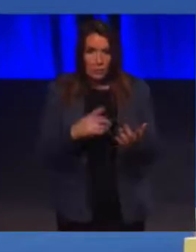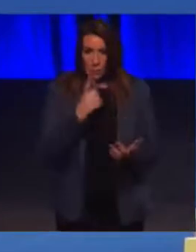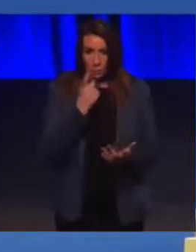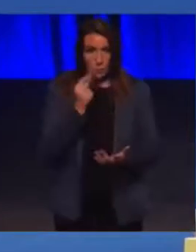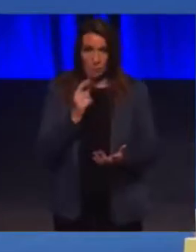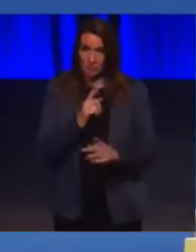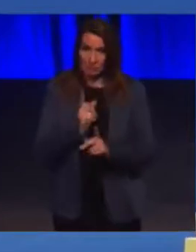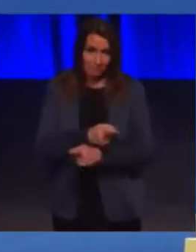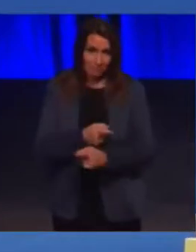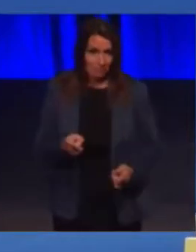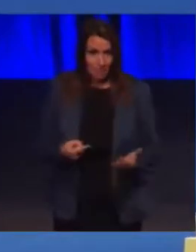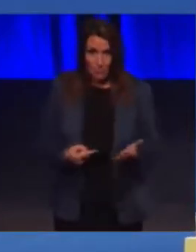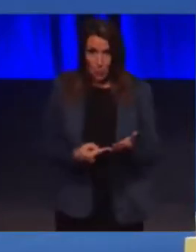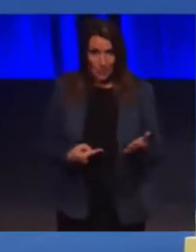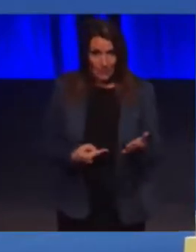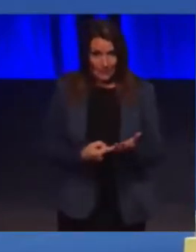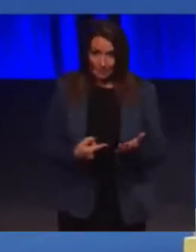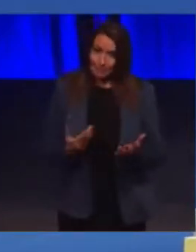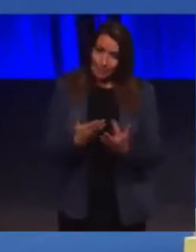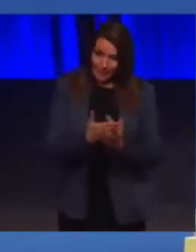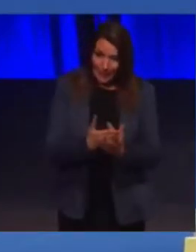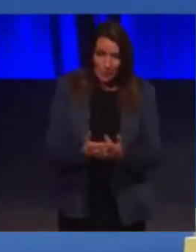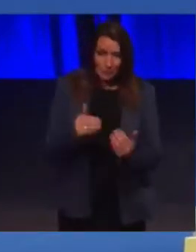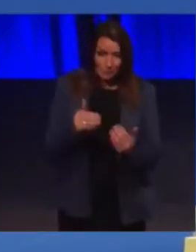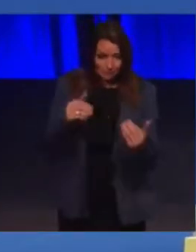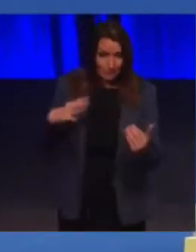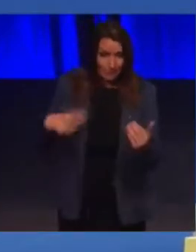access to the loo facilities that they need.